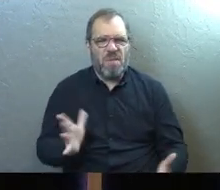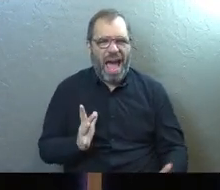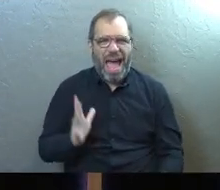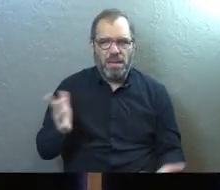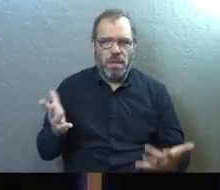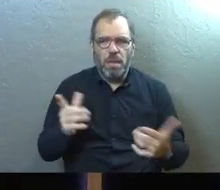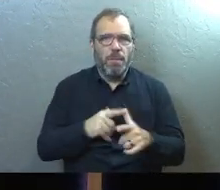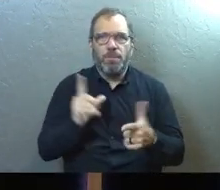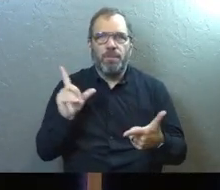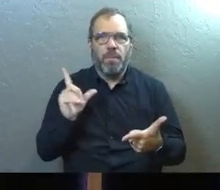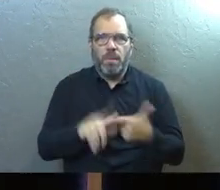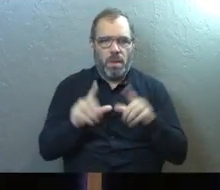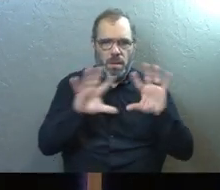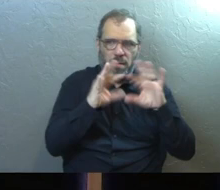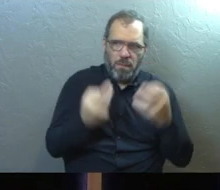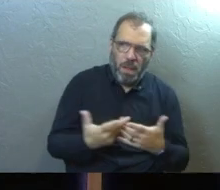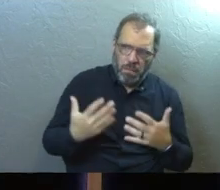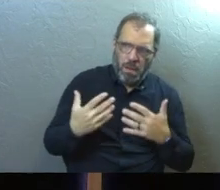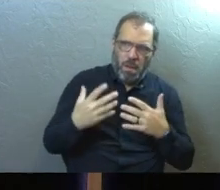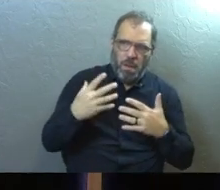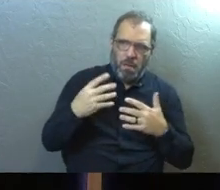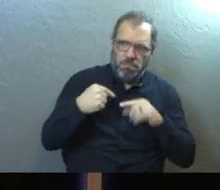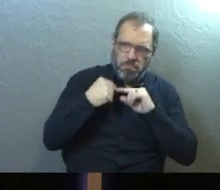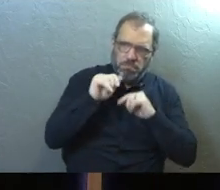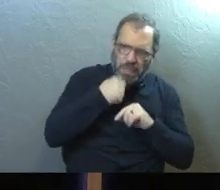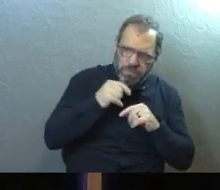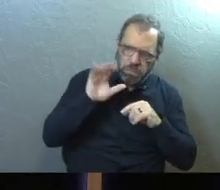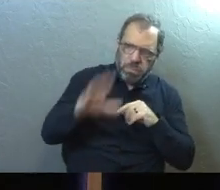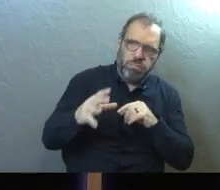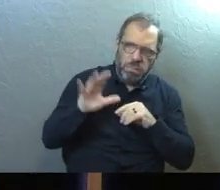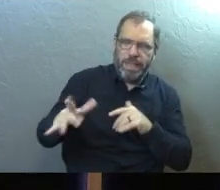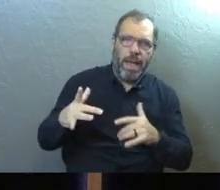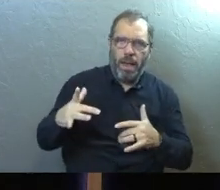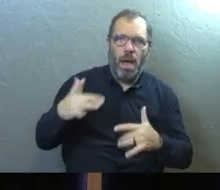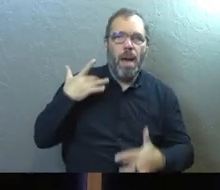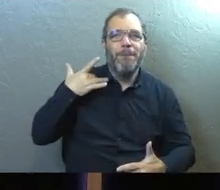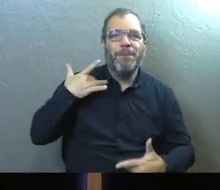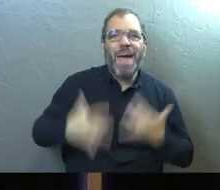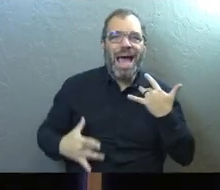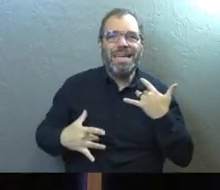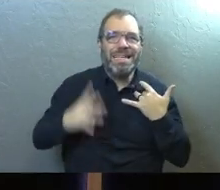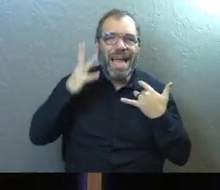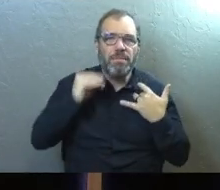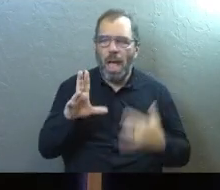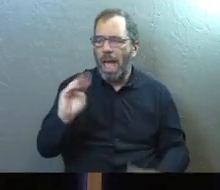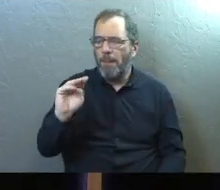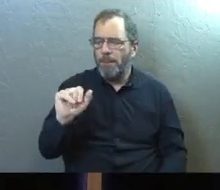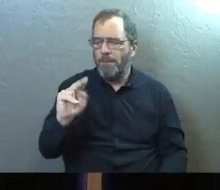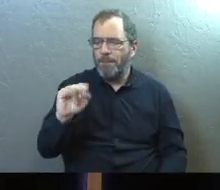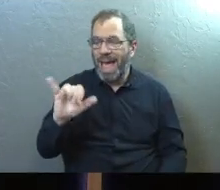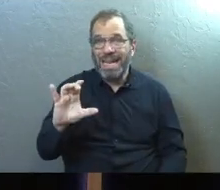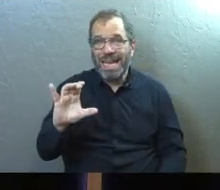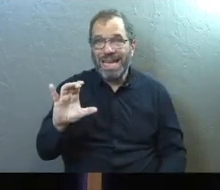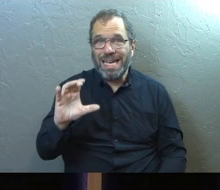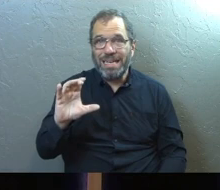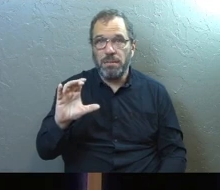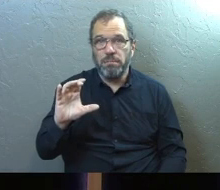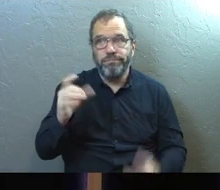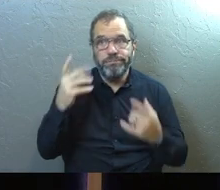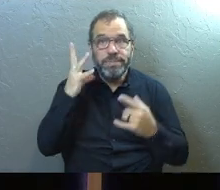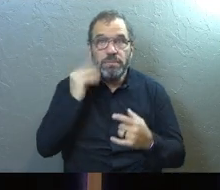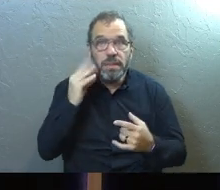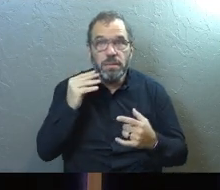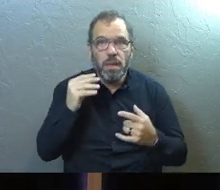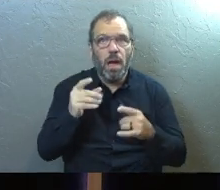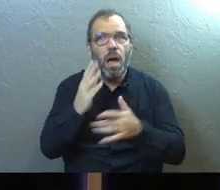the medication. And then the family suffers from their manic episodes, they call them. It's a big deal.